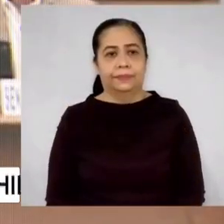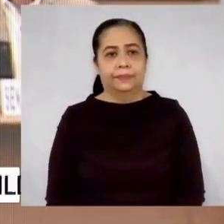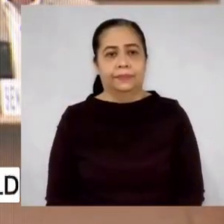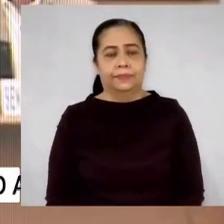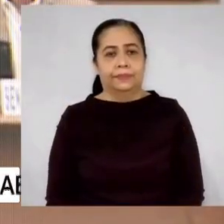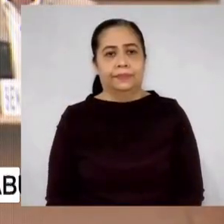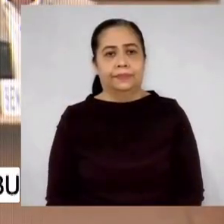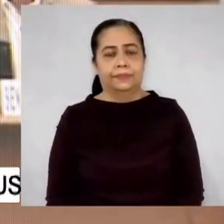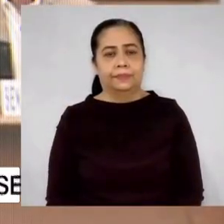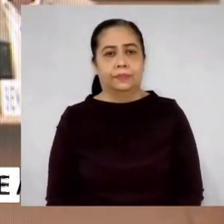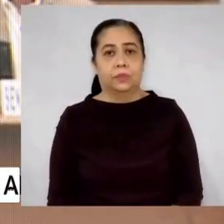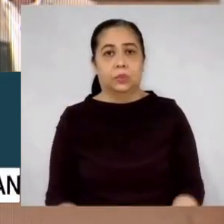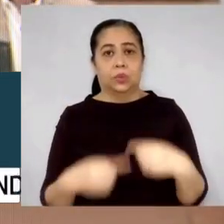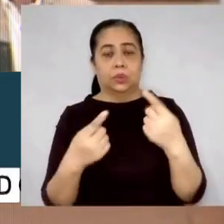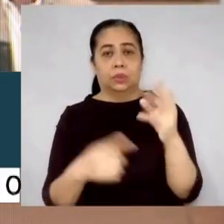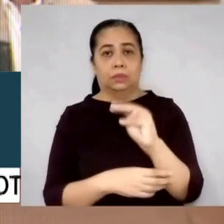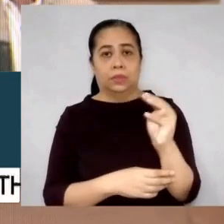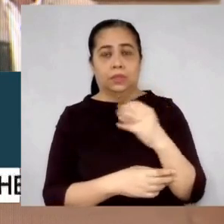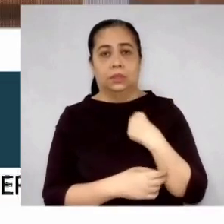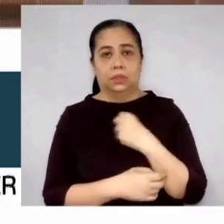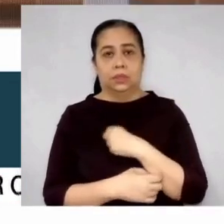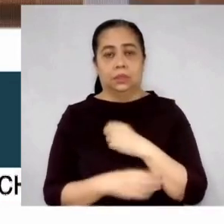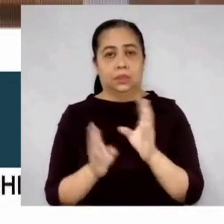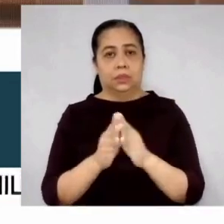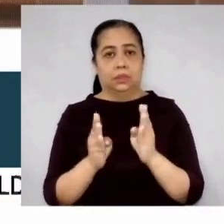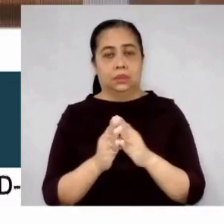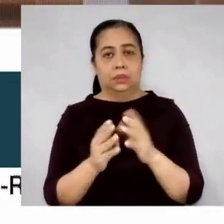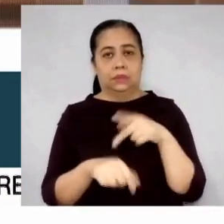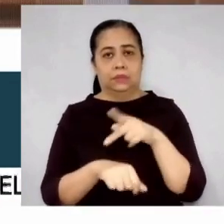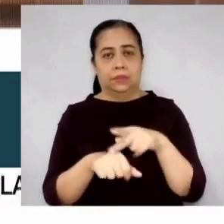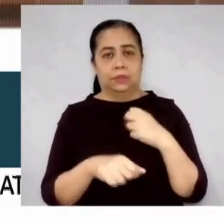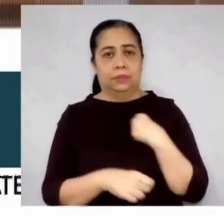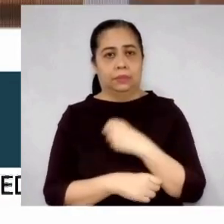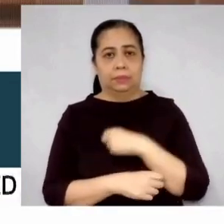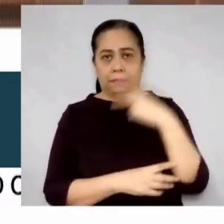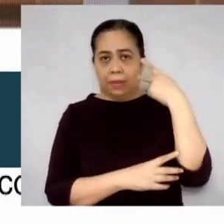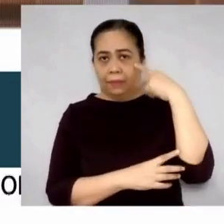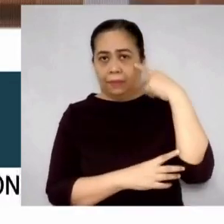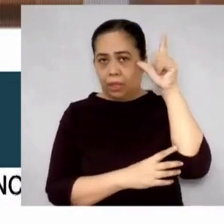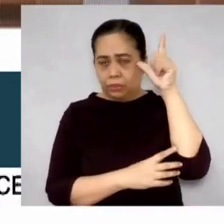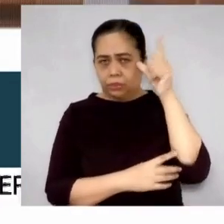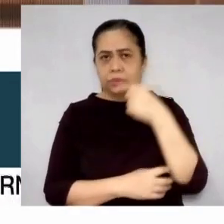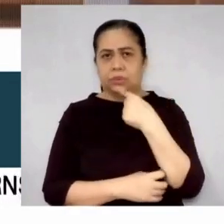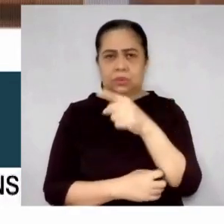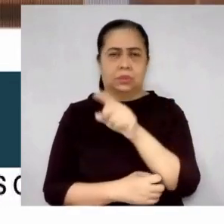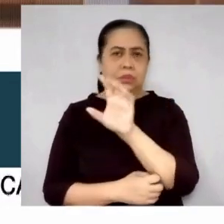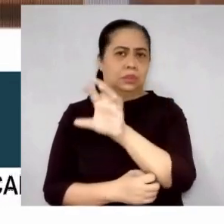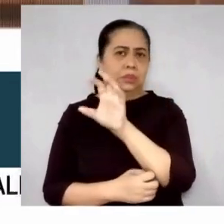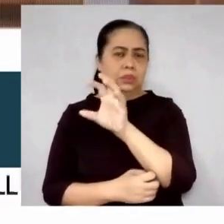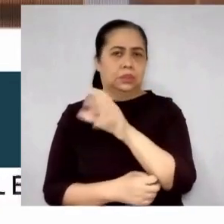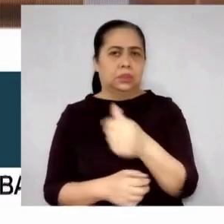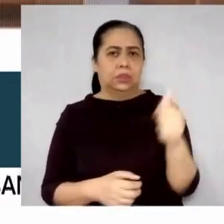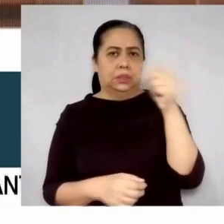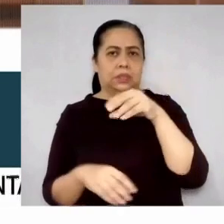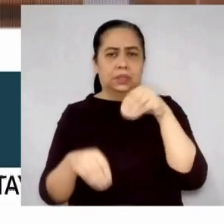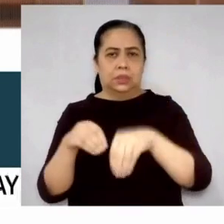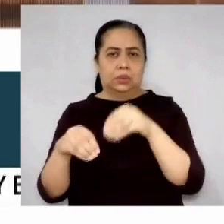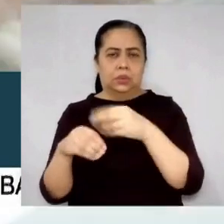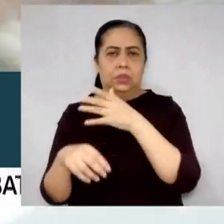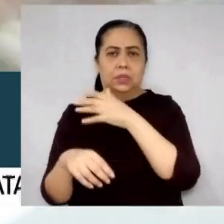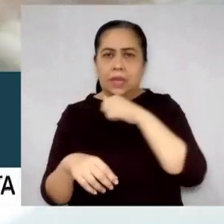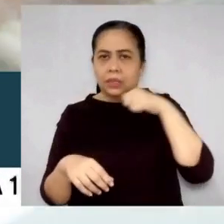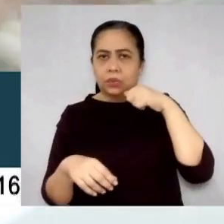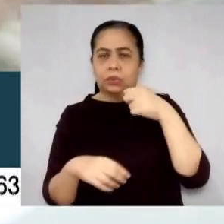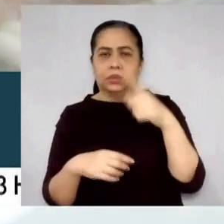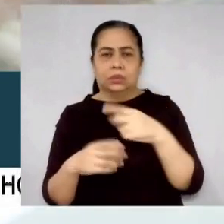During Monday's Senate Committee of the Whole hearing, Philippine Senator Panfilo Lacson grilled agriculture officials for recommending to the President